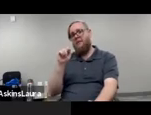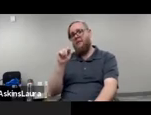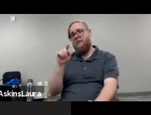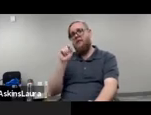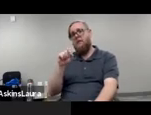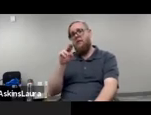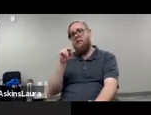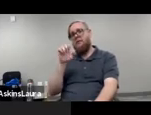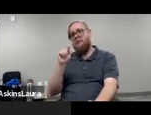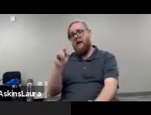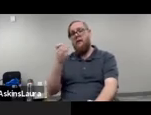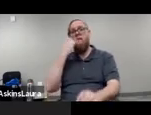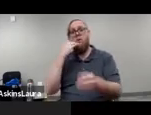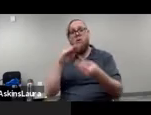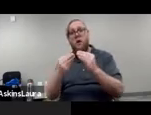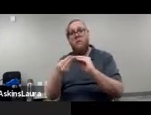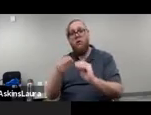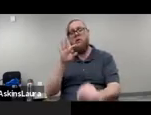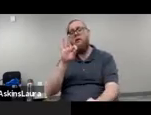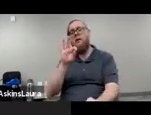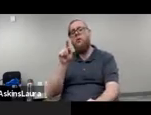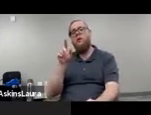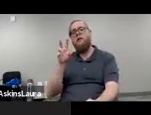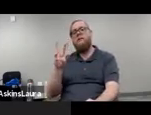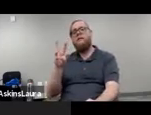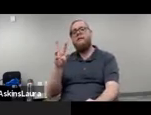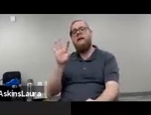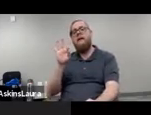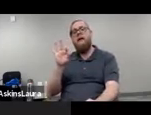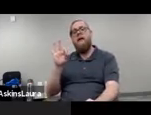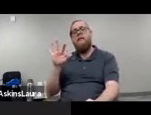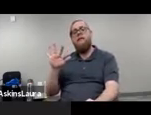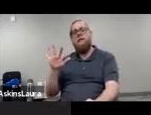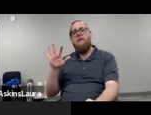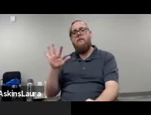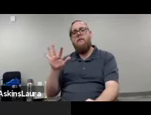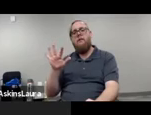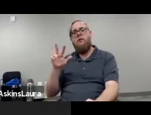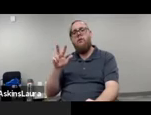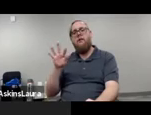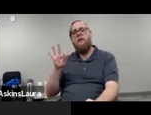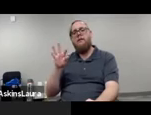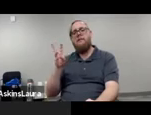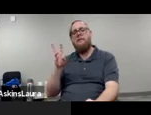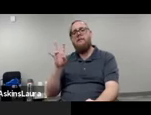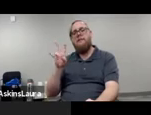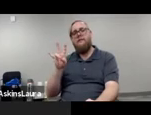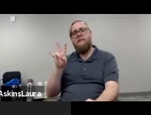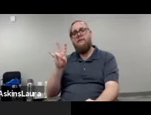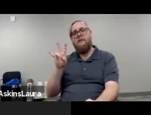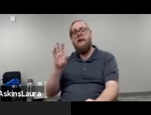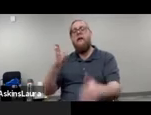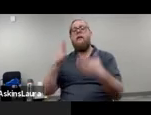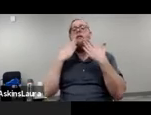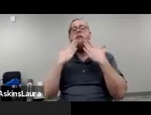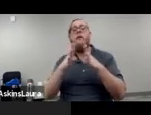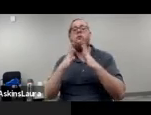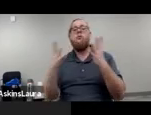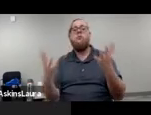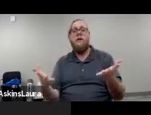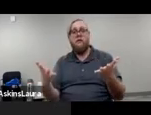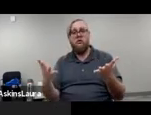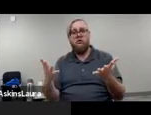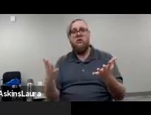and my phone number is 916-995-3967. And I thank you very